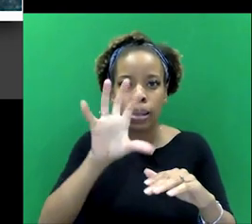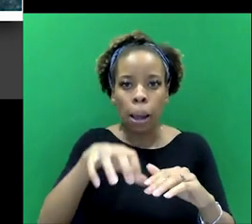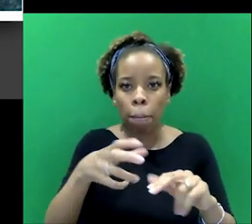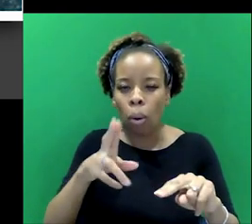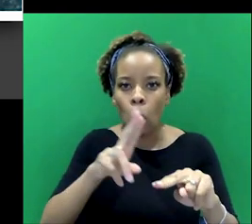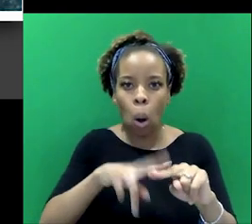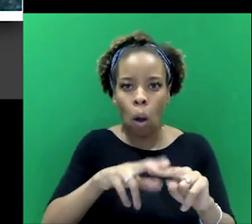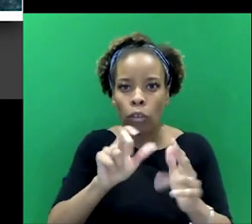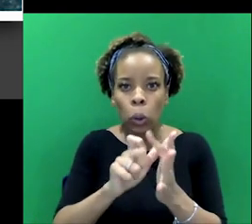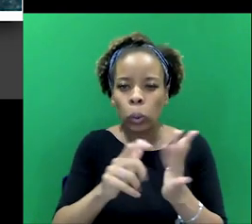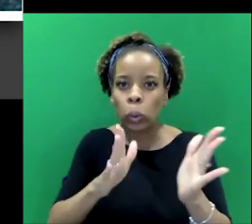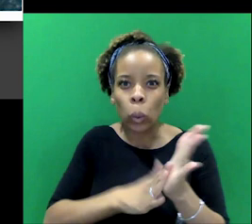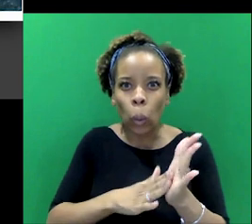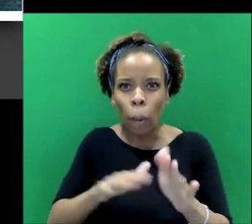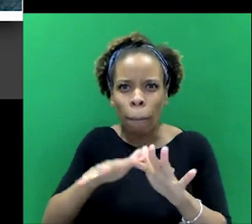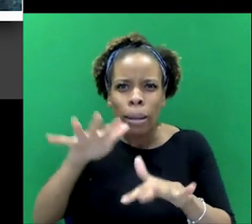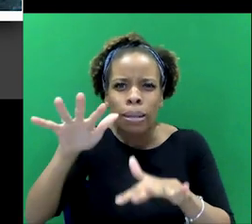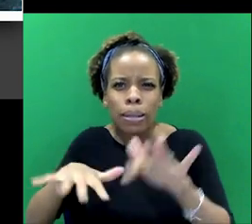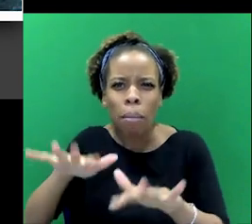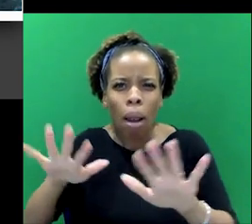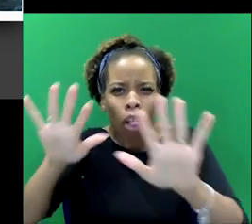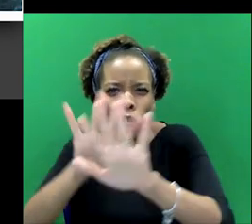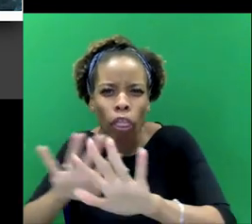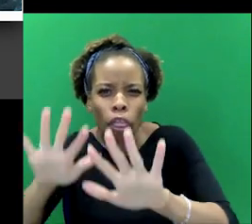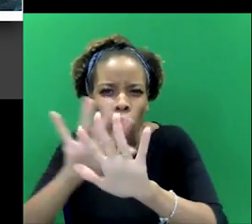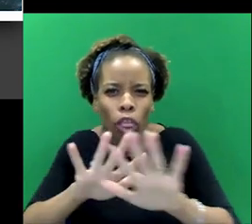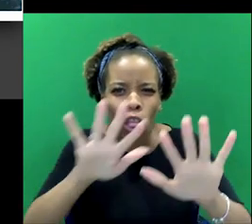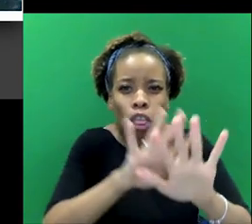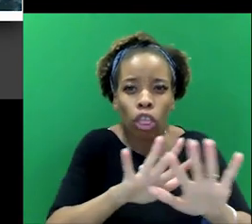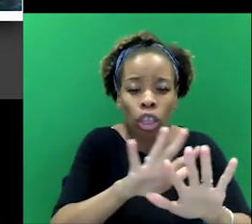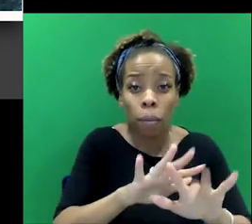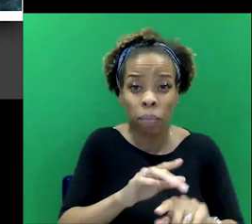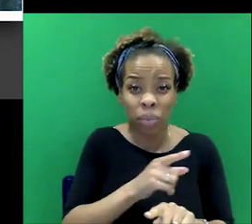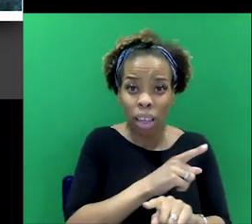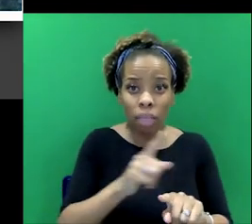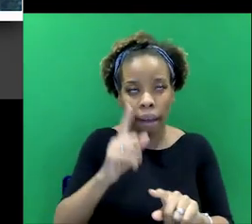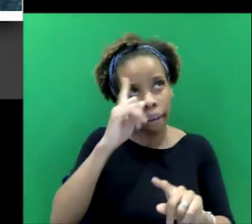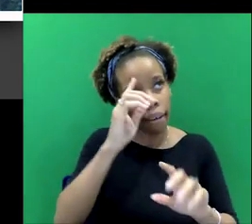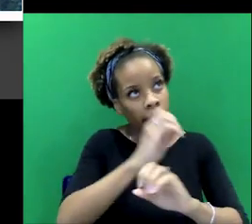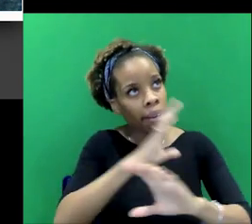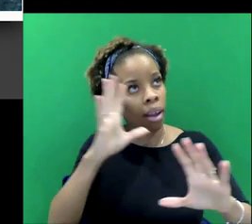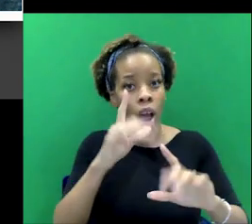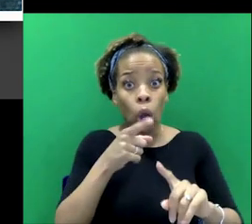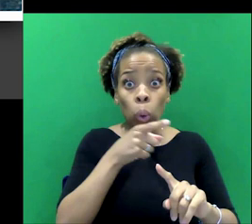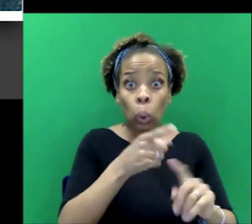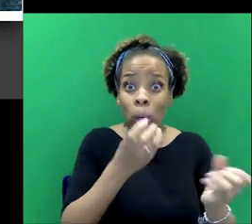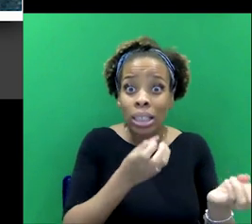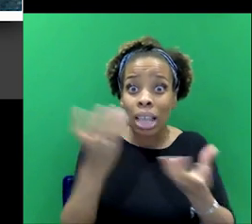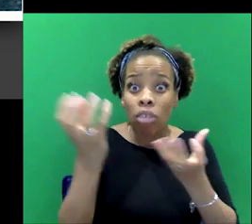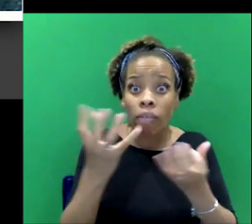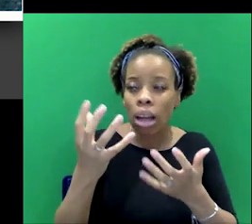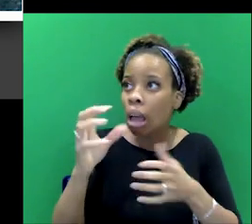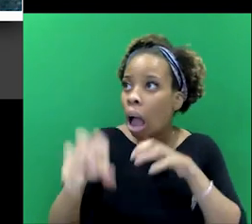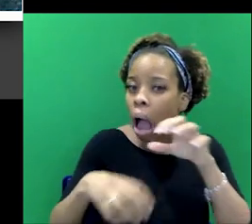But I think these came to them. It's, it's the concept they had, you know, this, the thuggy cult, sacrificing to animals. It all sort of